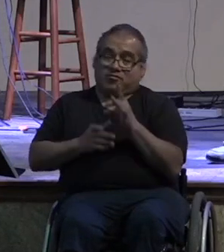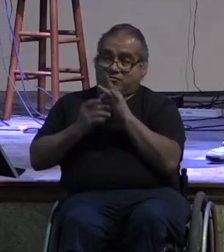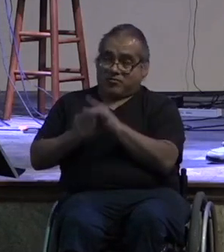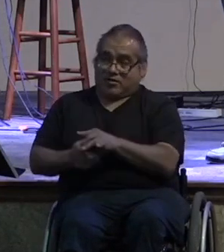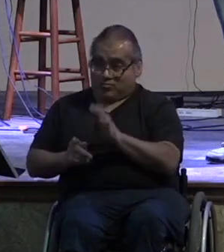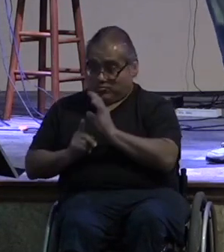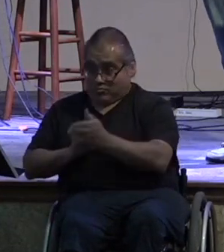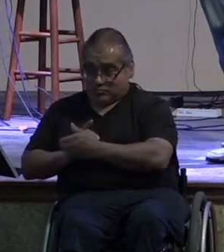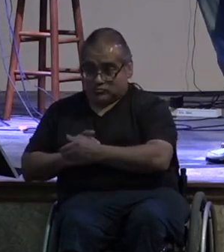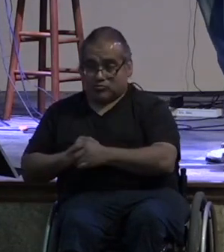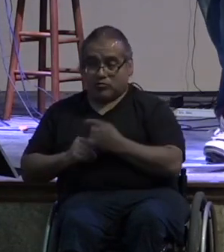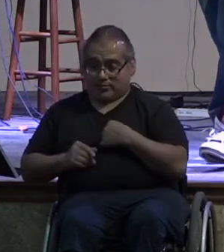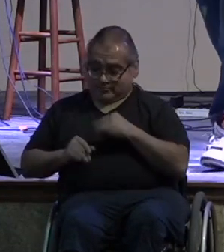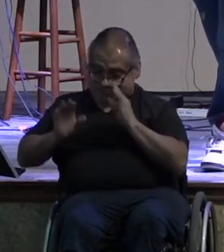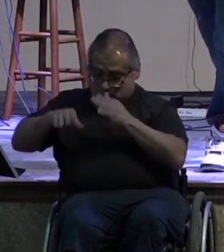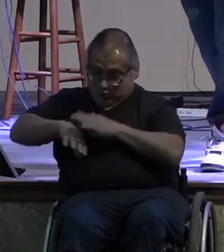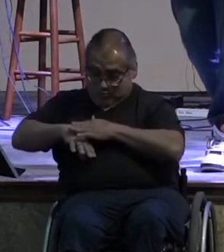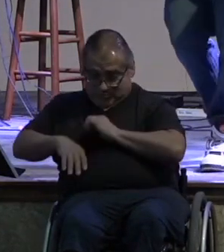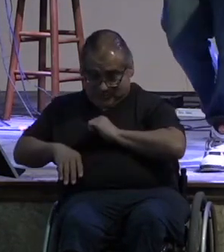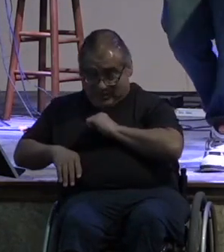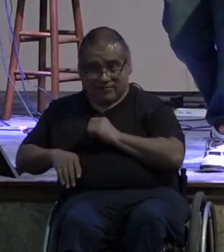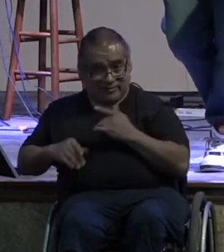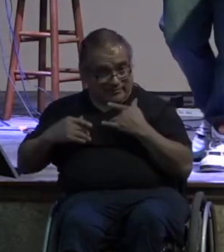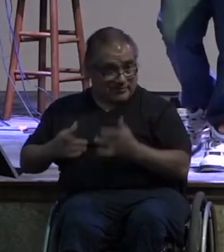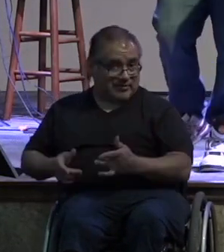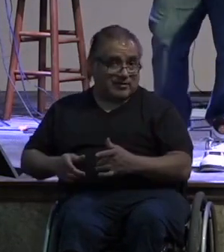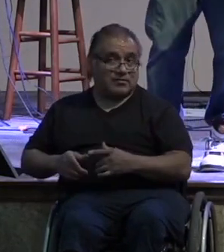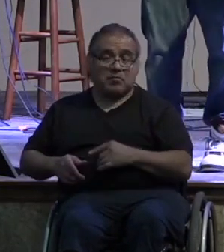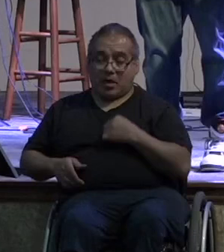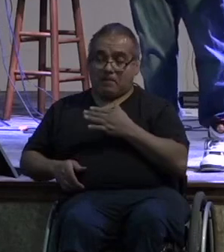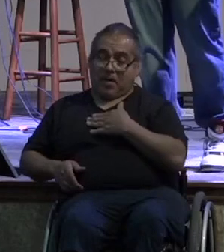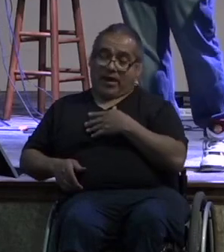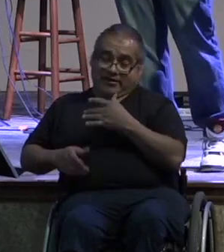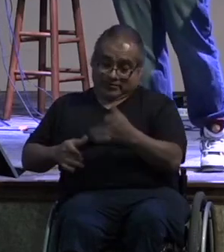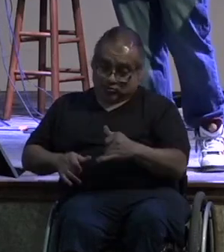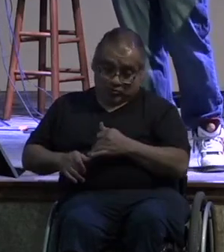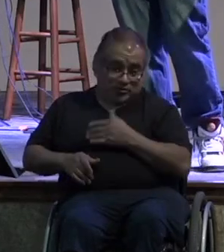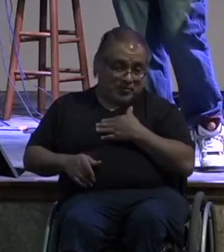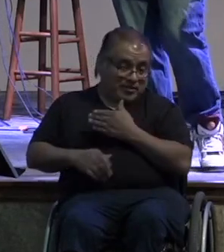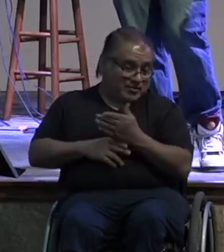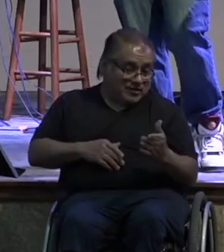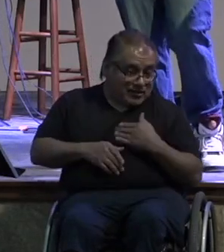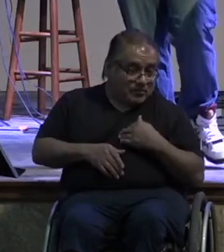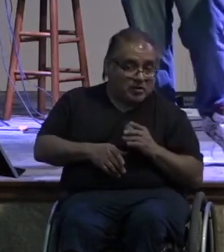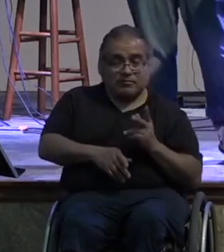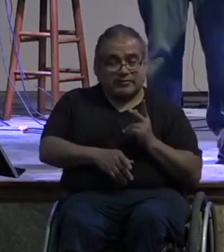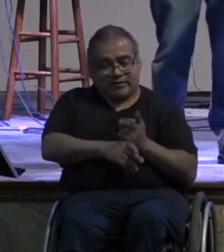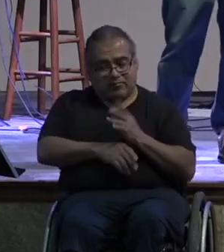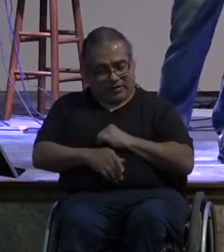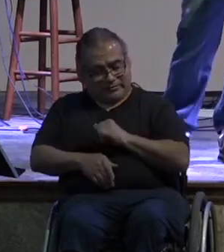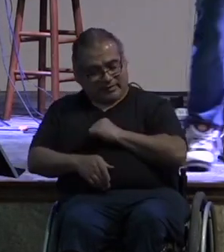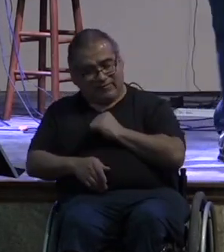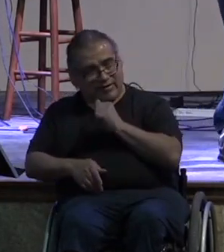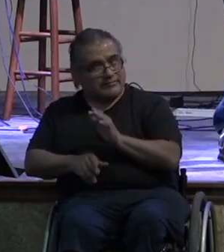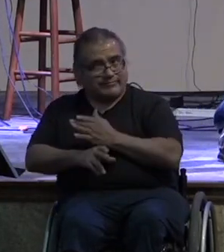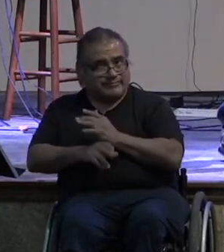and we're self-oriented as a society it's very easy to think of my toys as my own and i'm not going to share them and that's not what